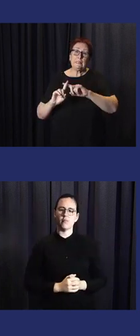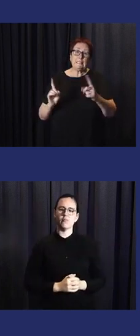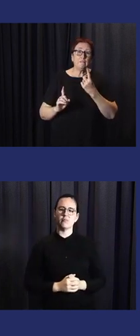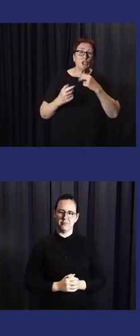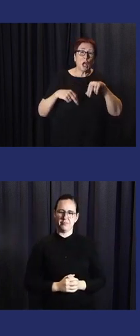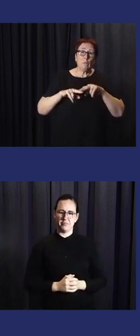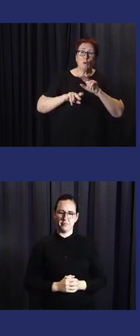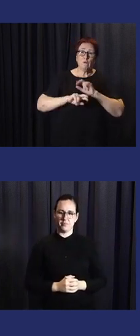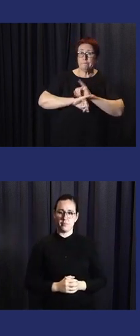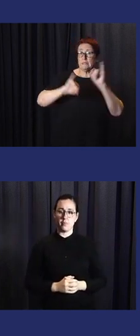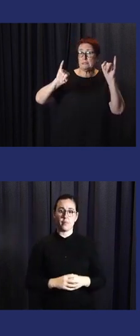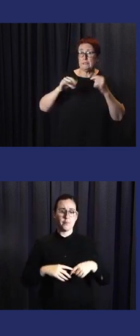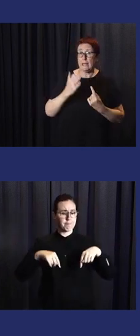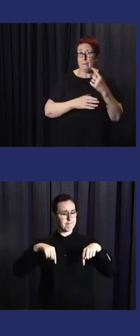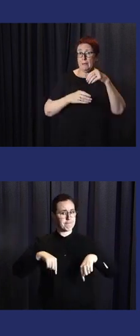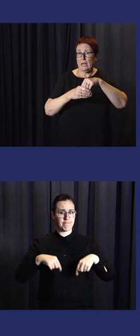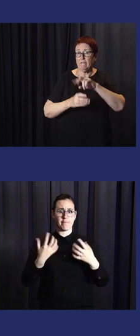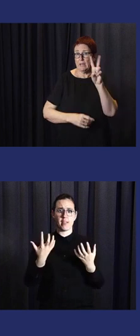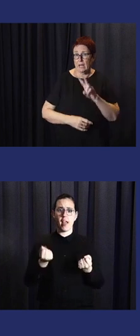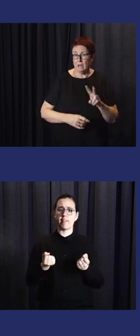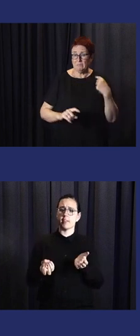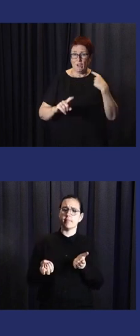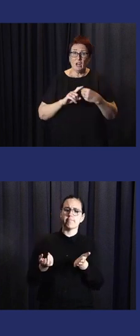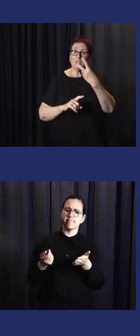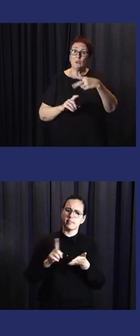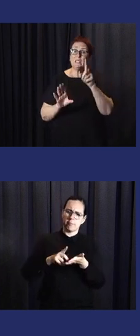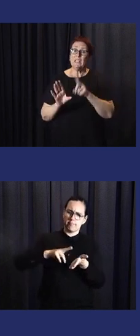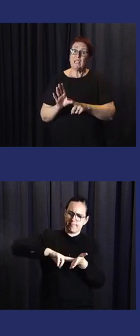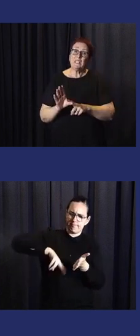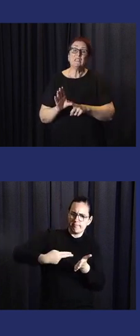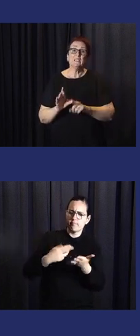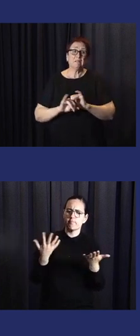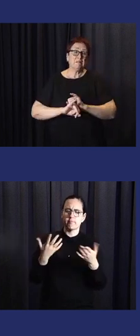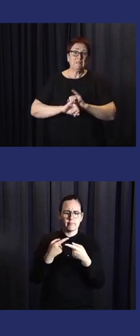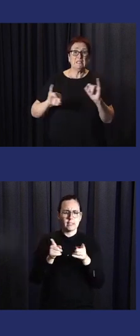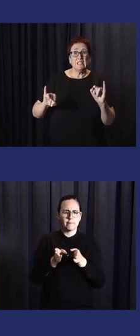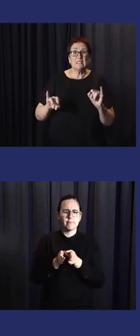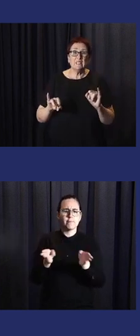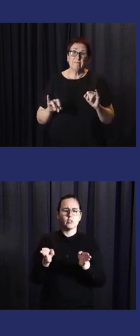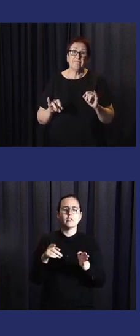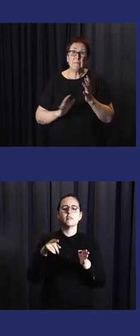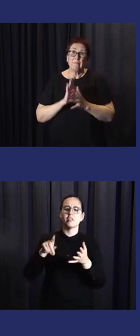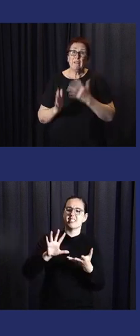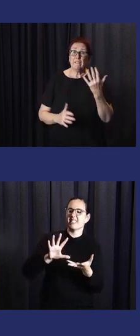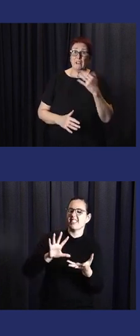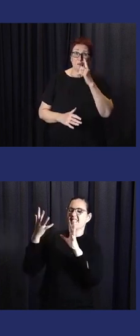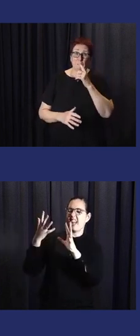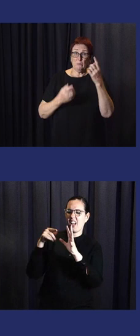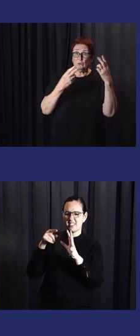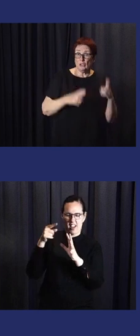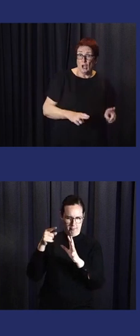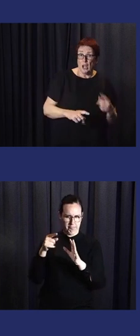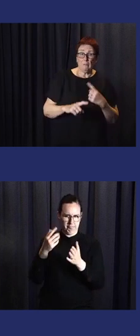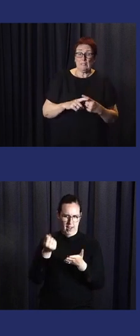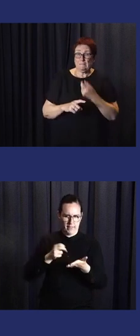already recorded about 20 types of natural disasters in Vietnam. And in the past 20